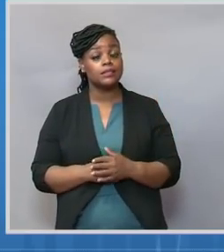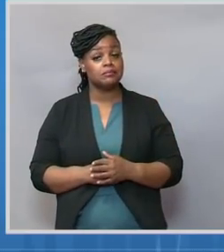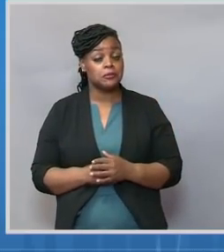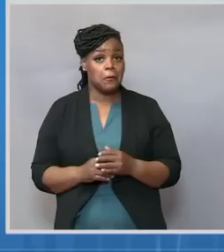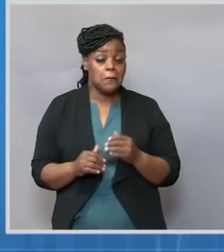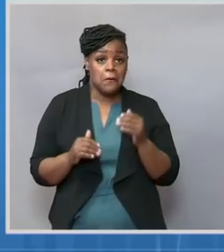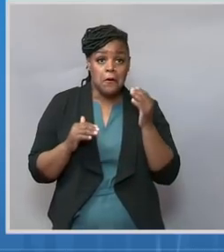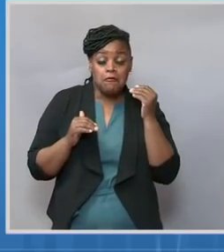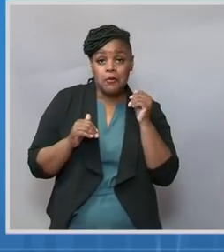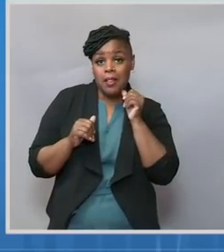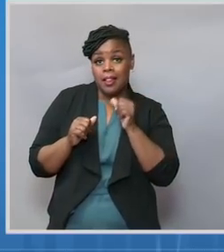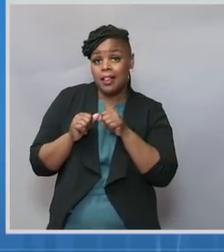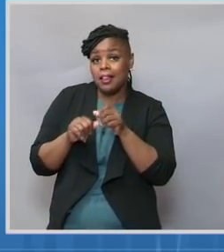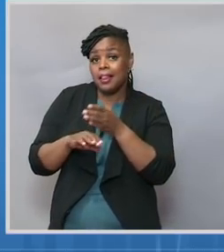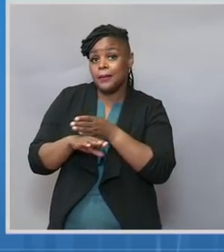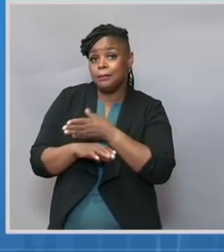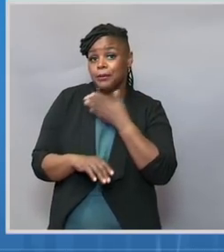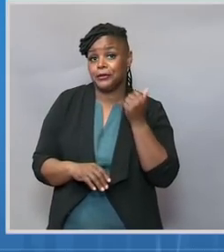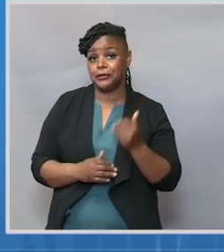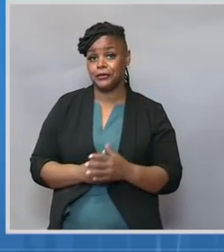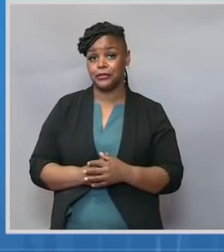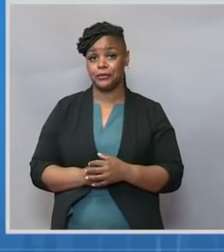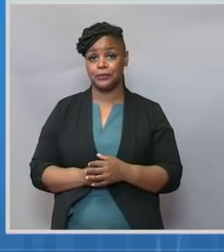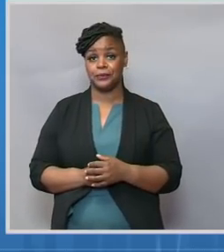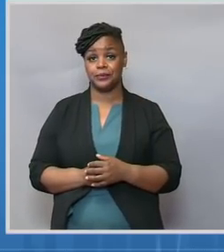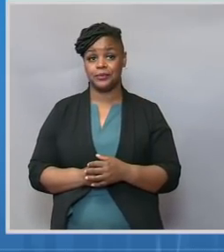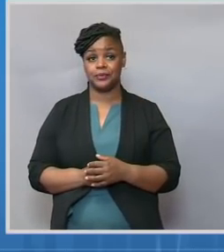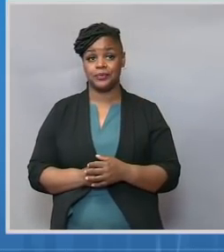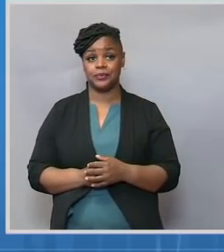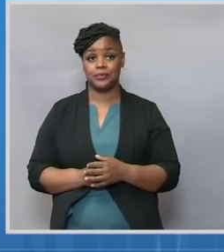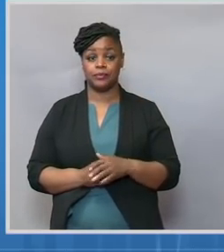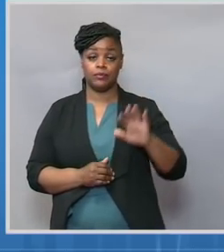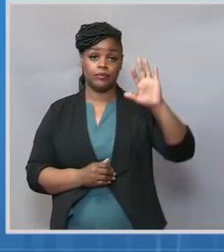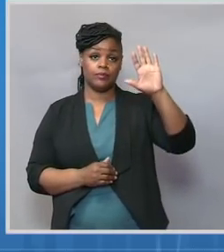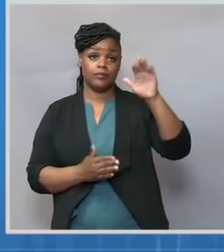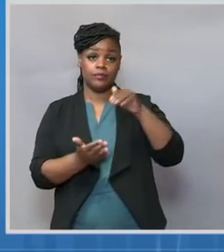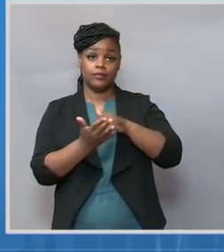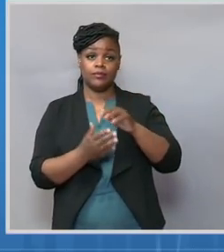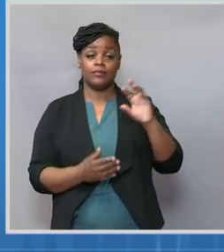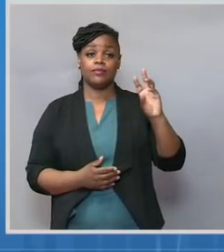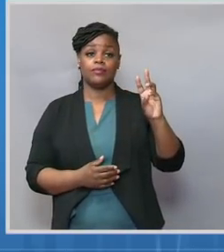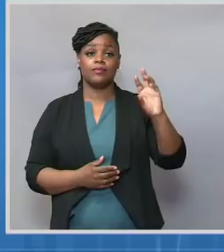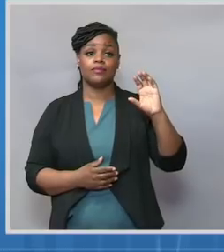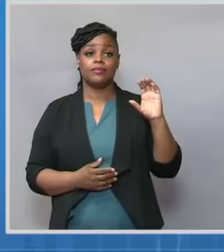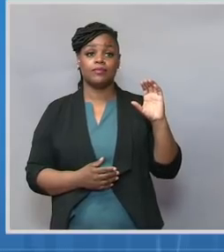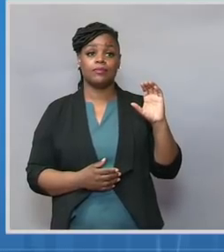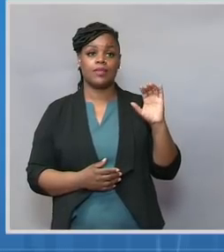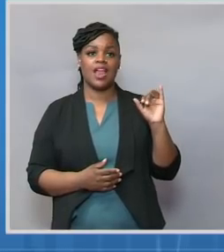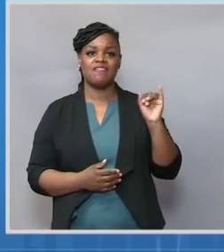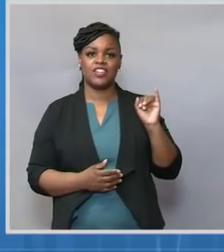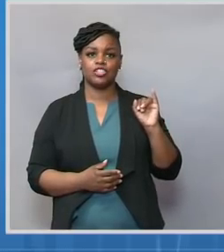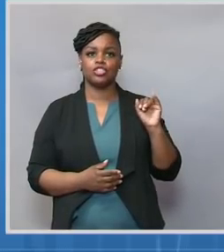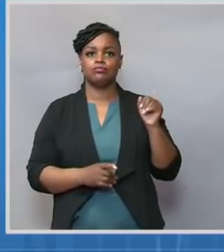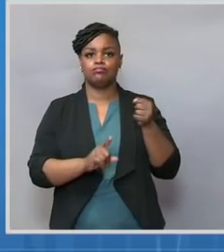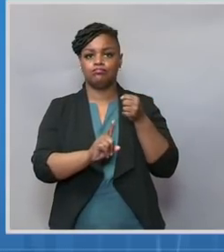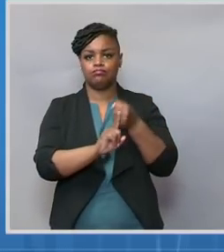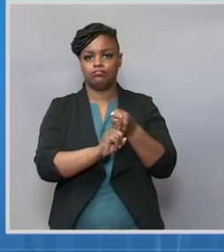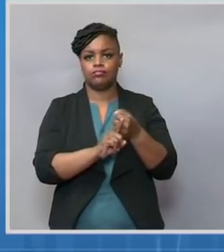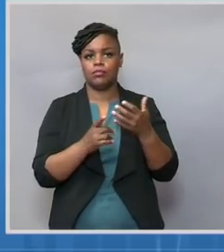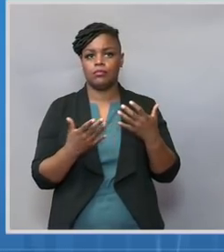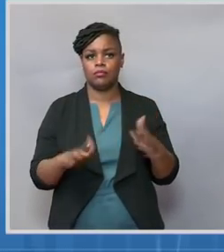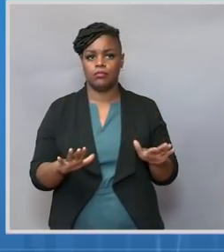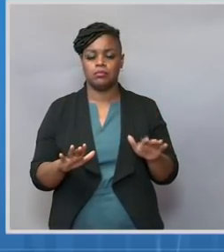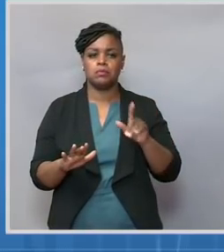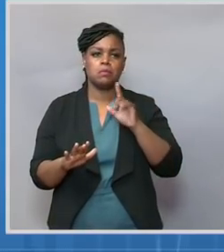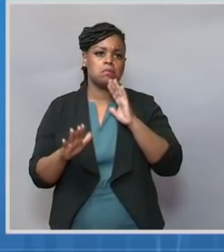seven day average of admissions is 55,600 and is just a small increase of 1.6 percent from the prior